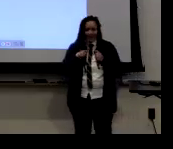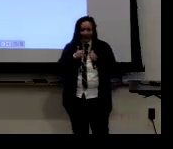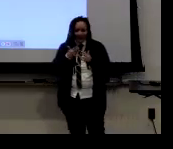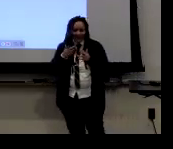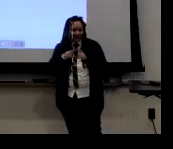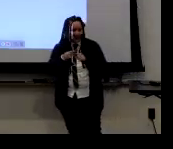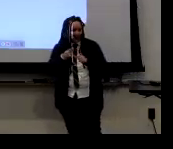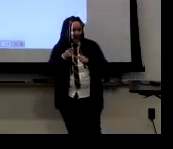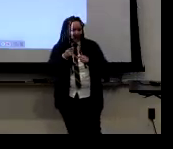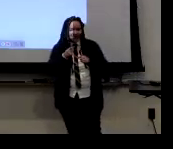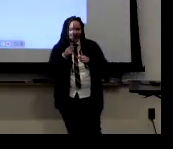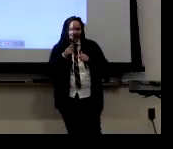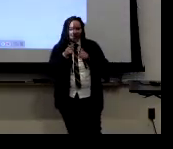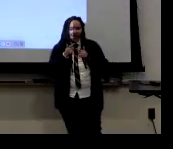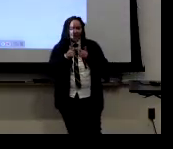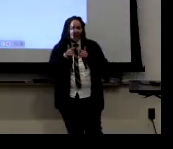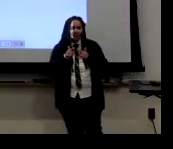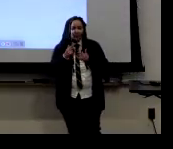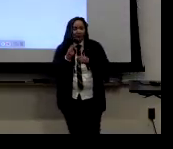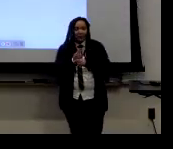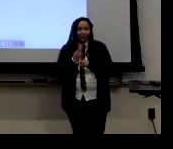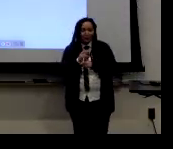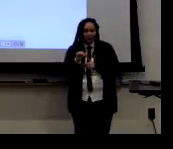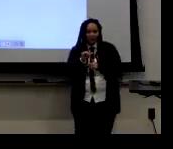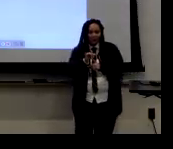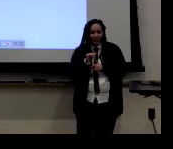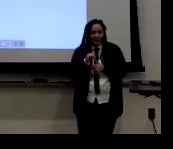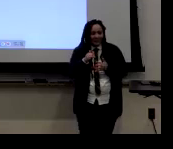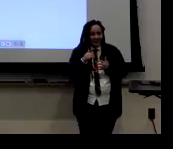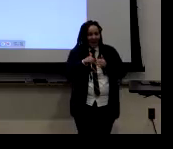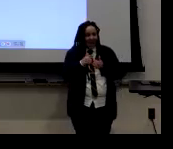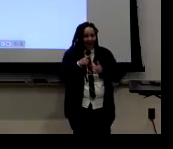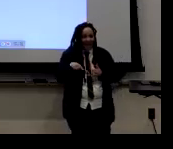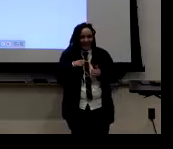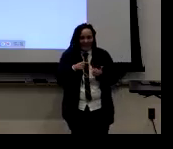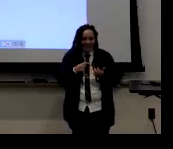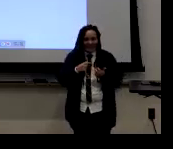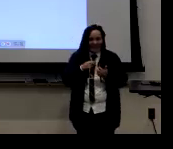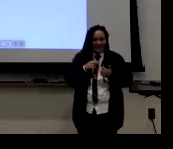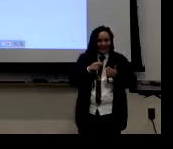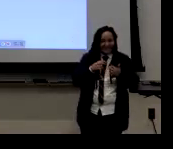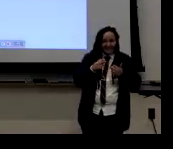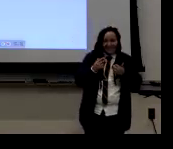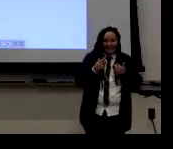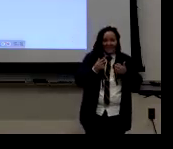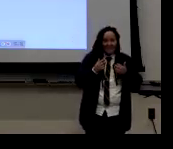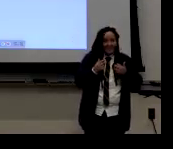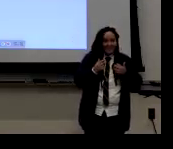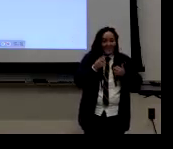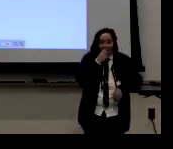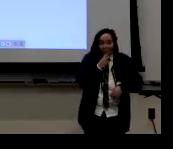One other thing I was just going to touch on real quick about language use and how